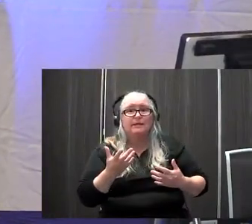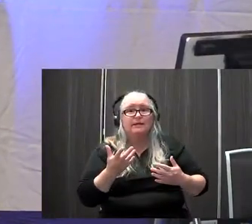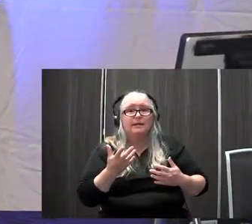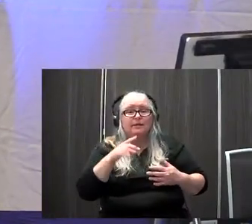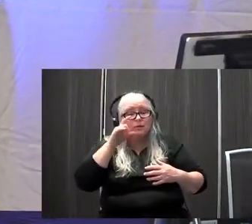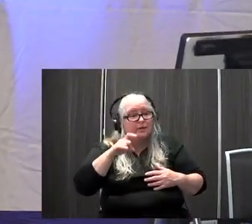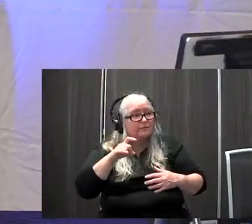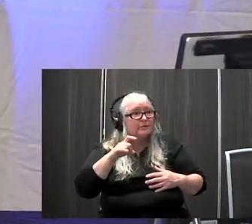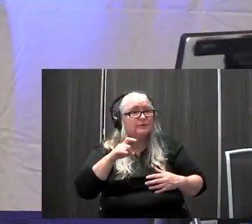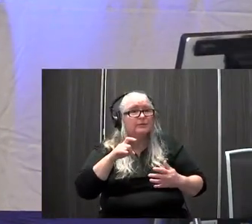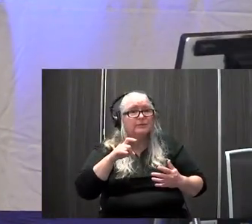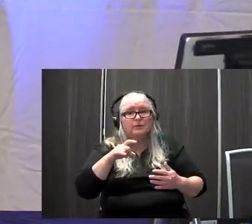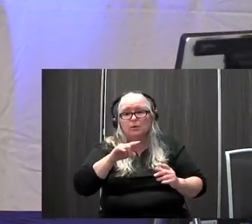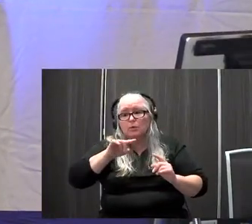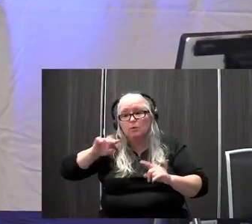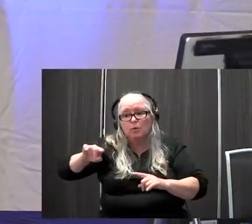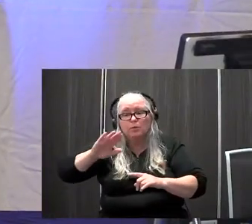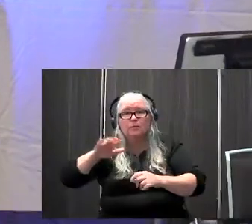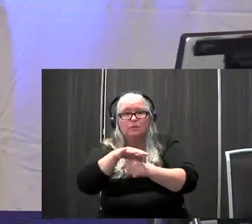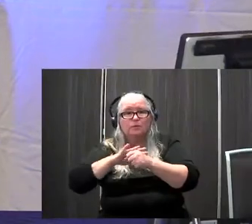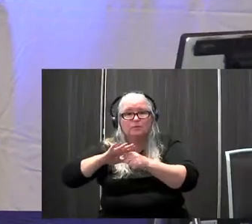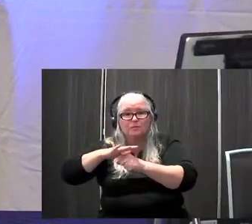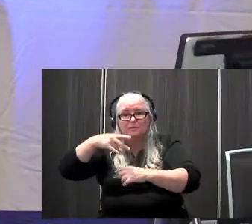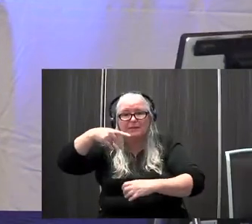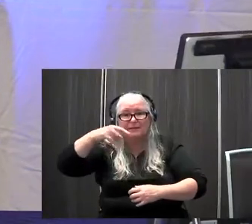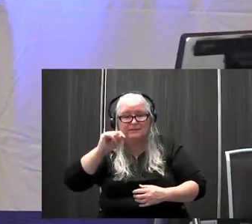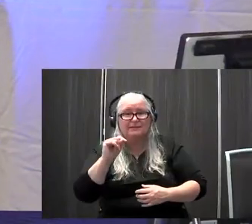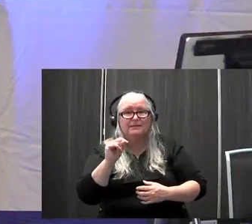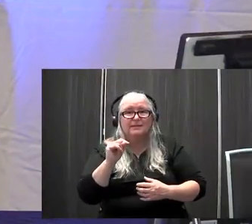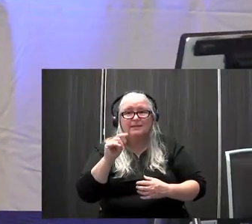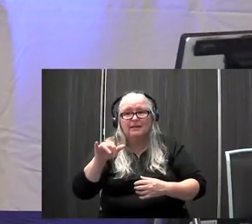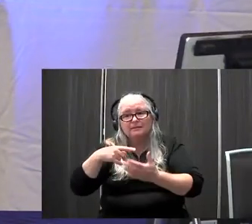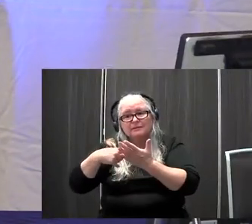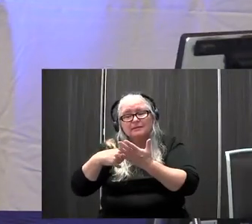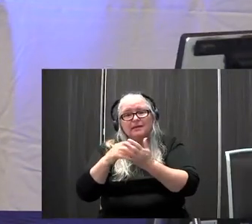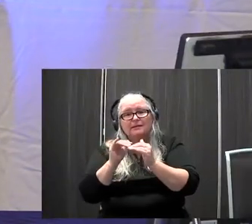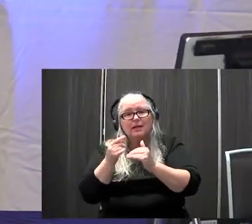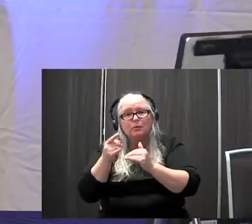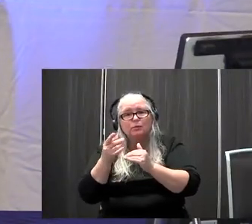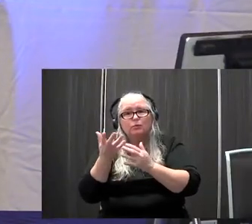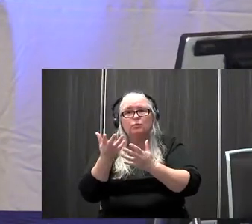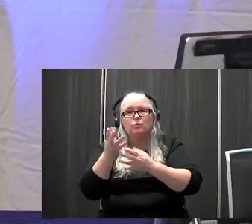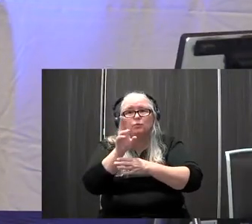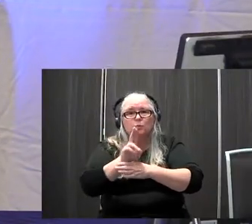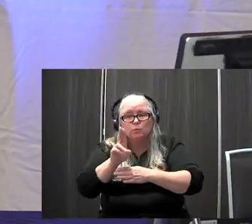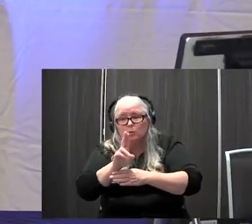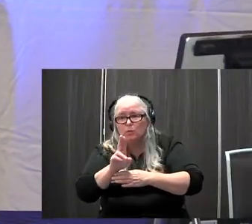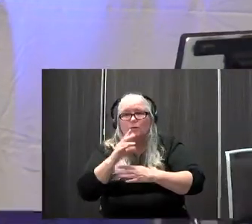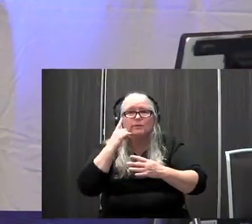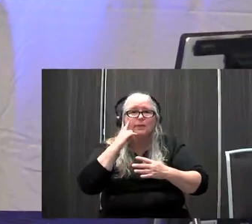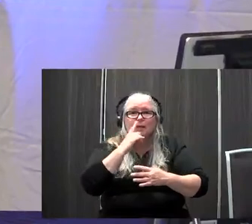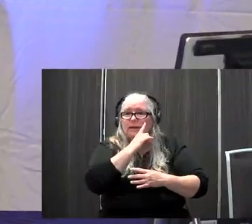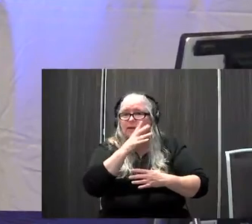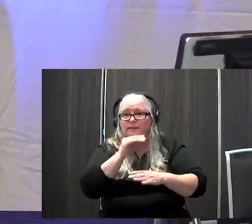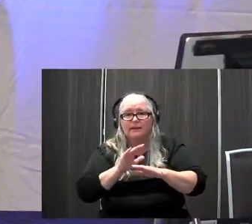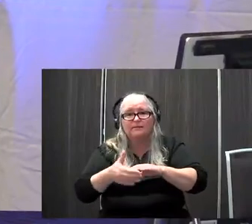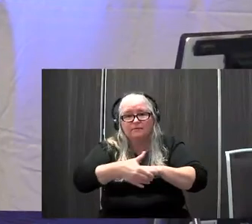know, your local, you know, physical therapist and talk to them about how, you know, utilizing, um, the eyes and the feet for balance